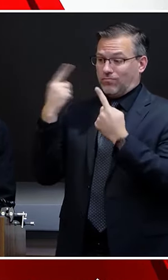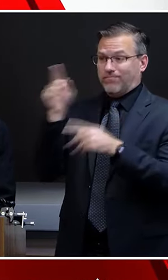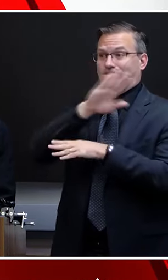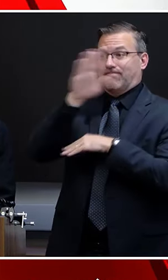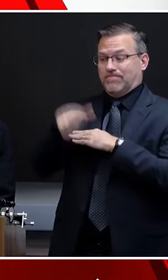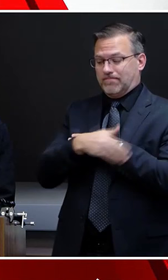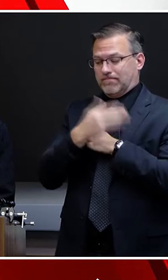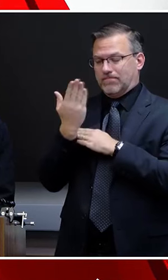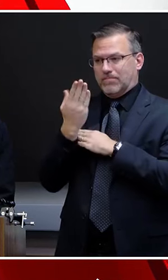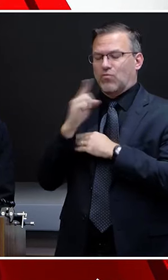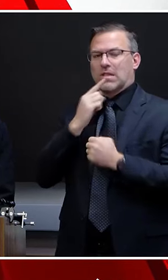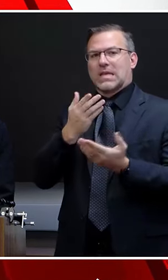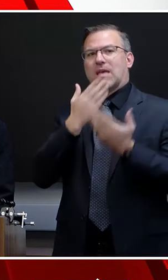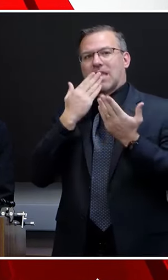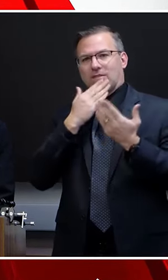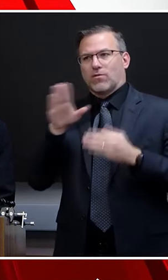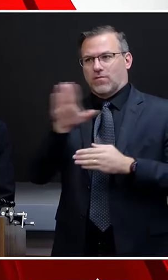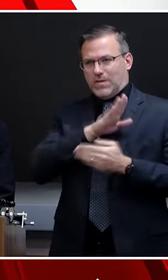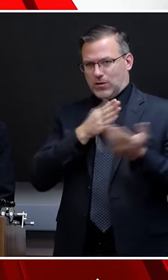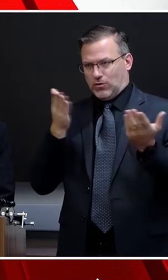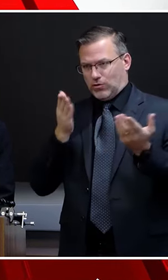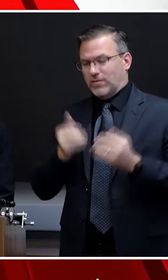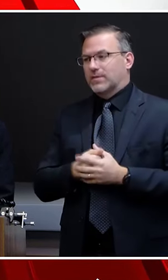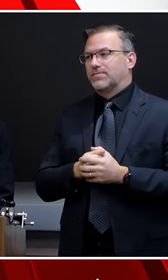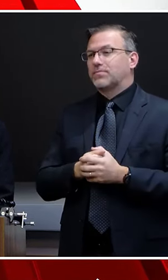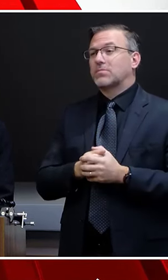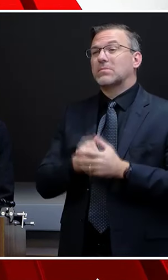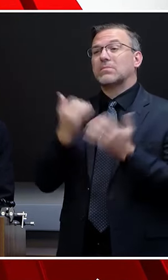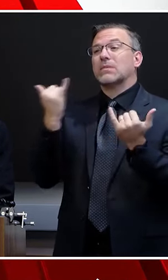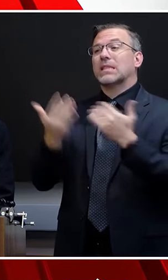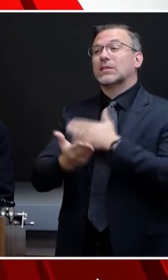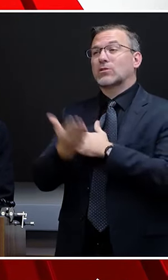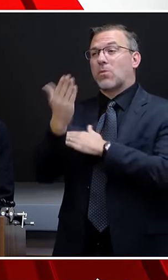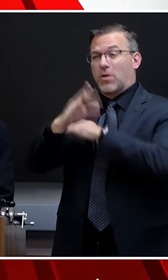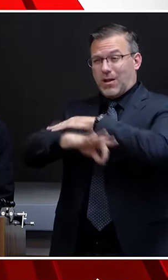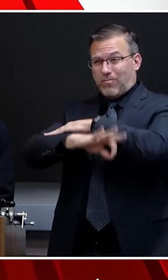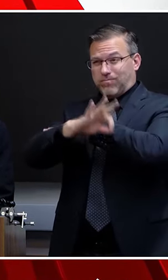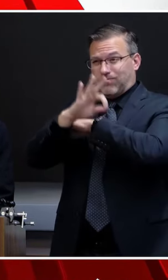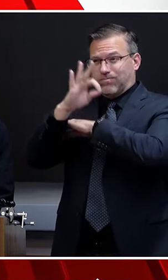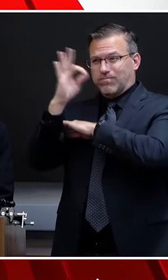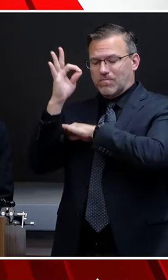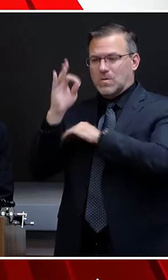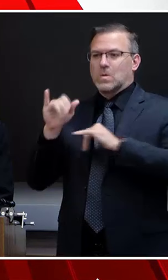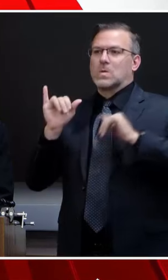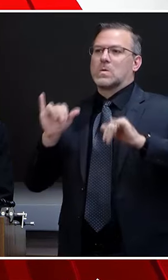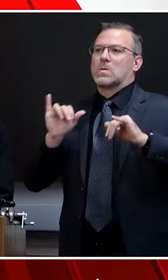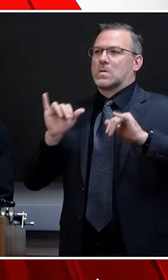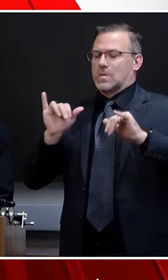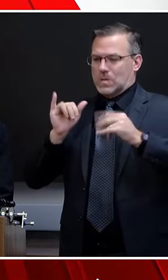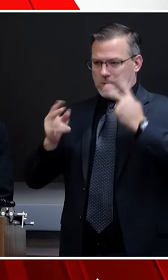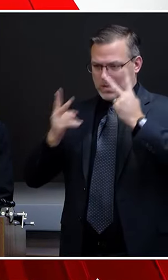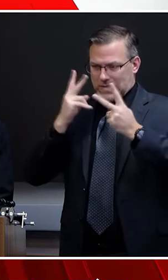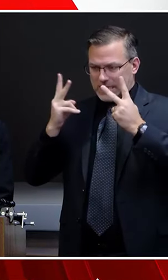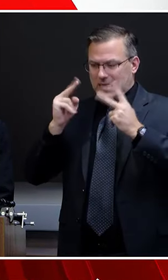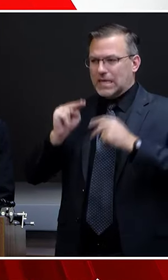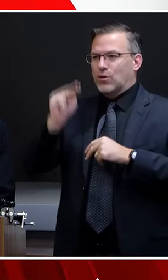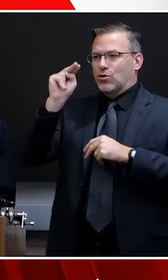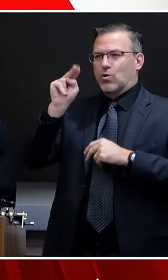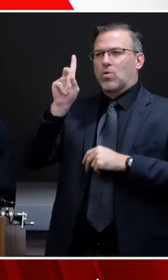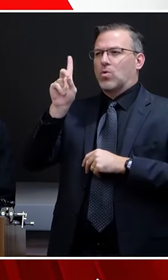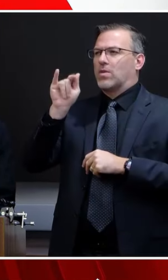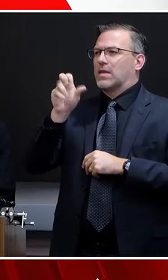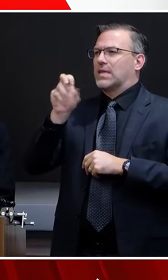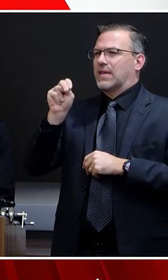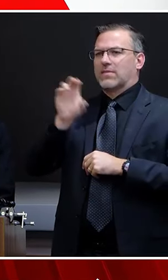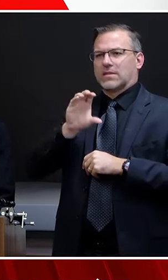their selfless service. With daylight revealing the extent of the damage in the northern parts of Davidson County, we